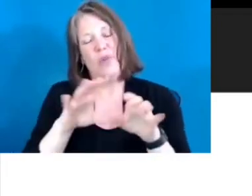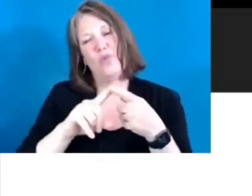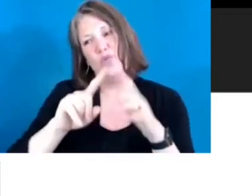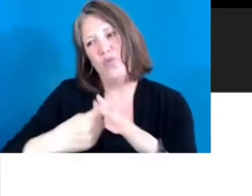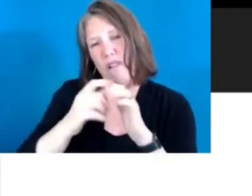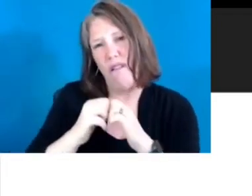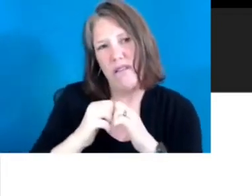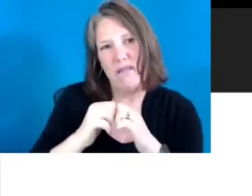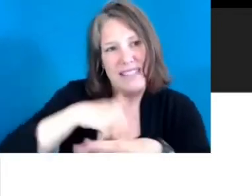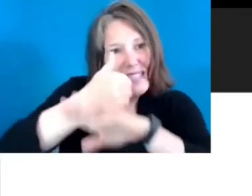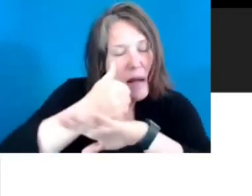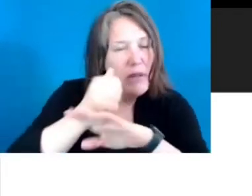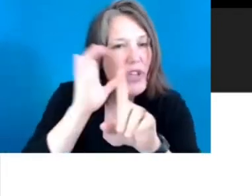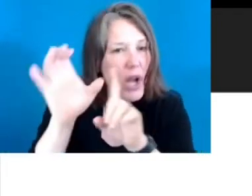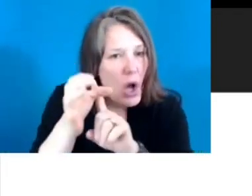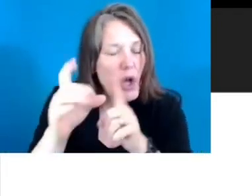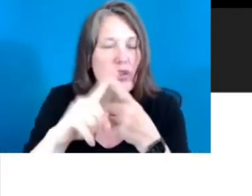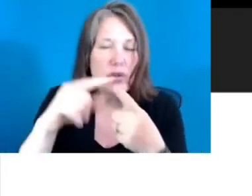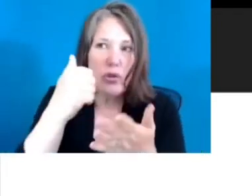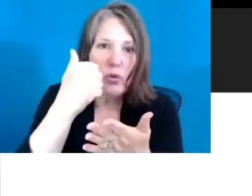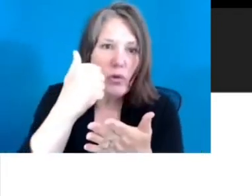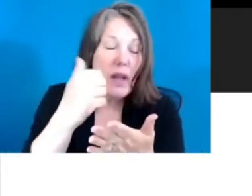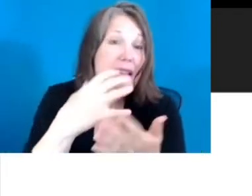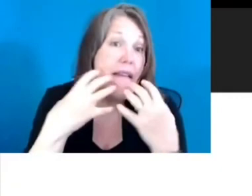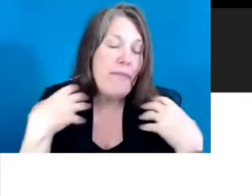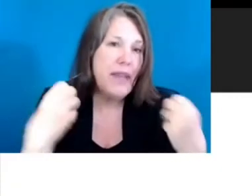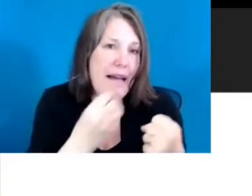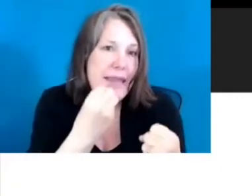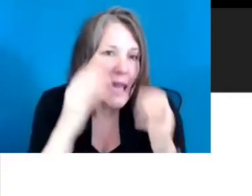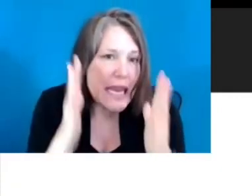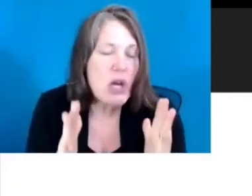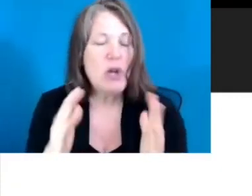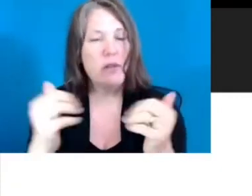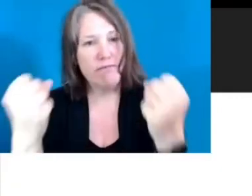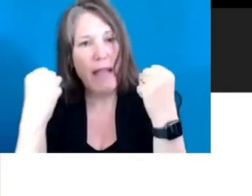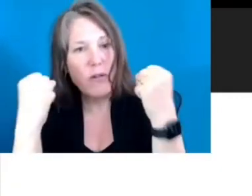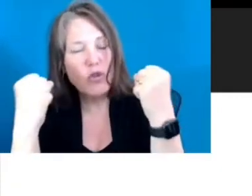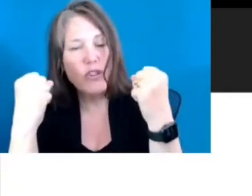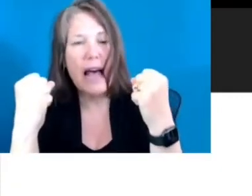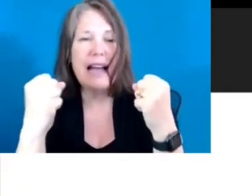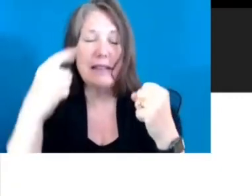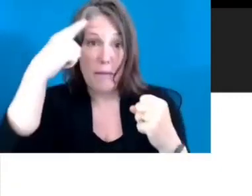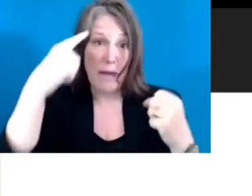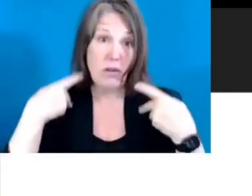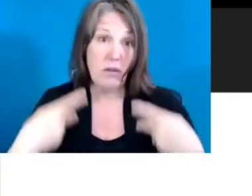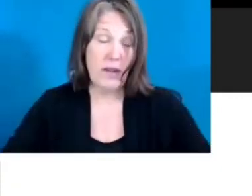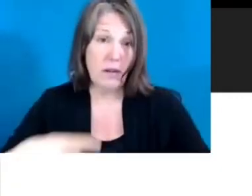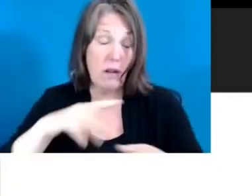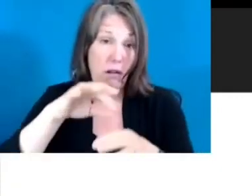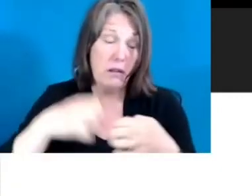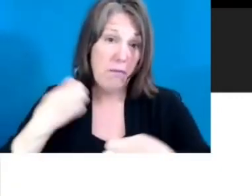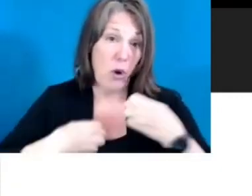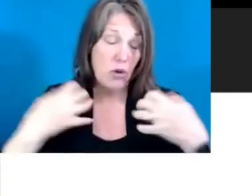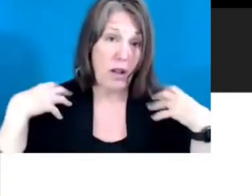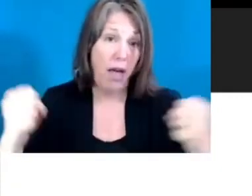establishing a culture of healthy eaters, exercising and just the mental, physical and emotional health